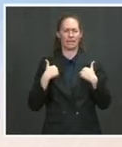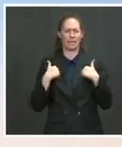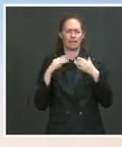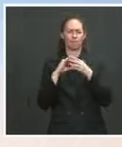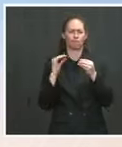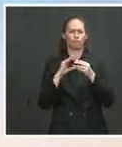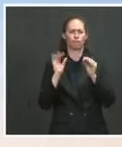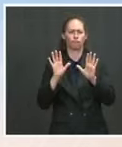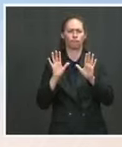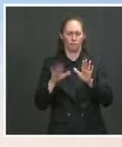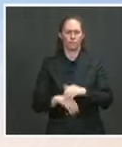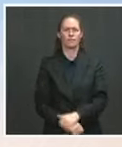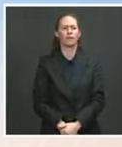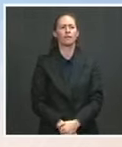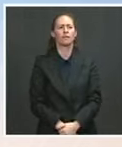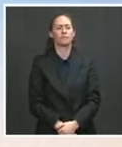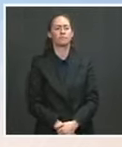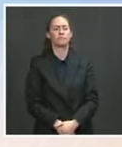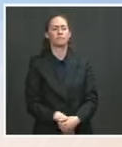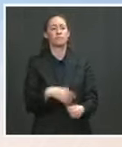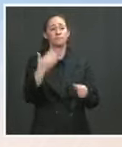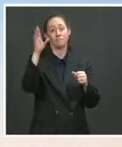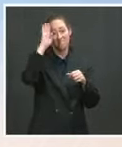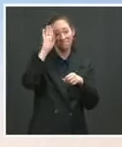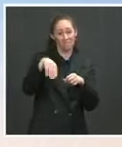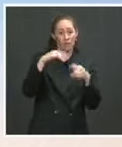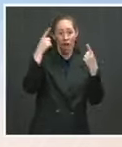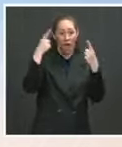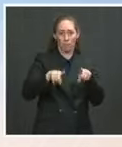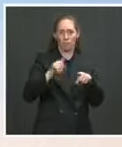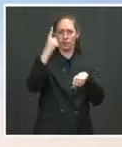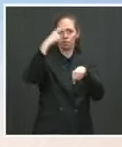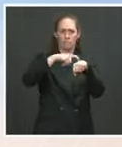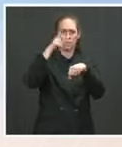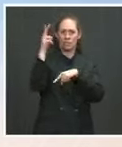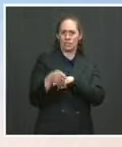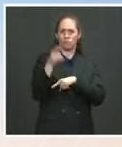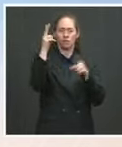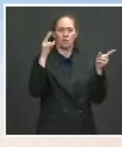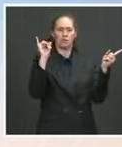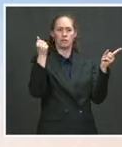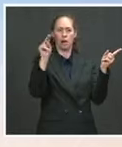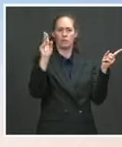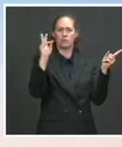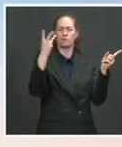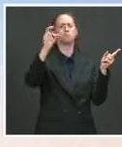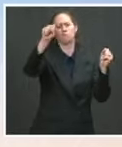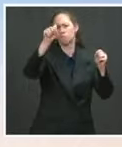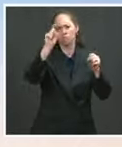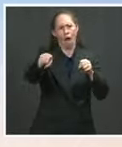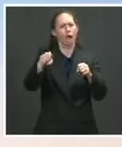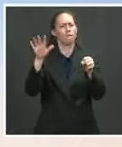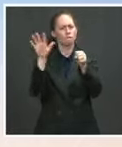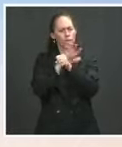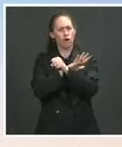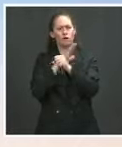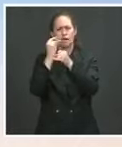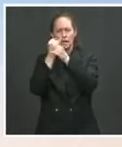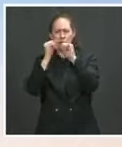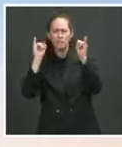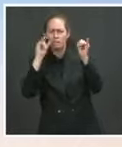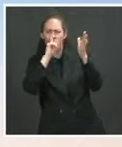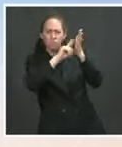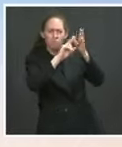on January 6th was an unprecedented assault on our democracy. It demands a full and independent investigation into what happened. This is not a political